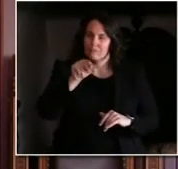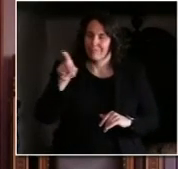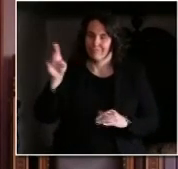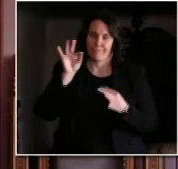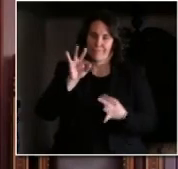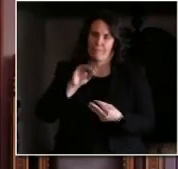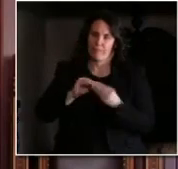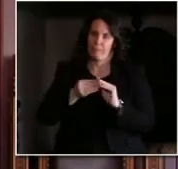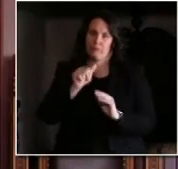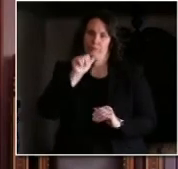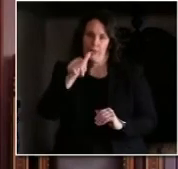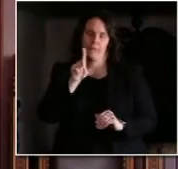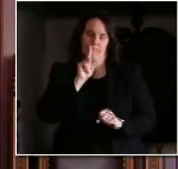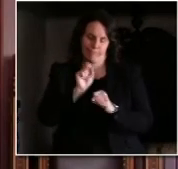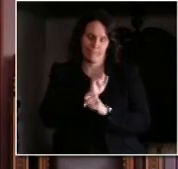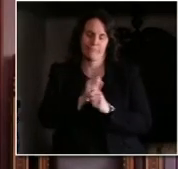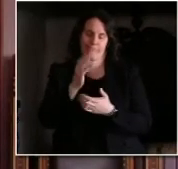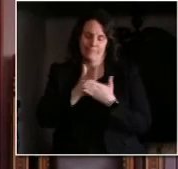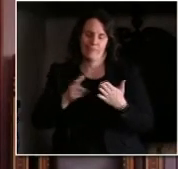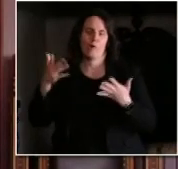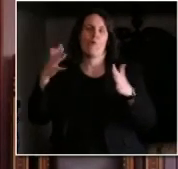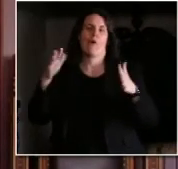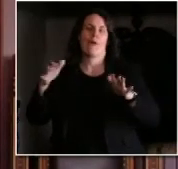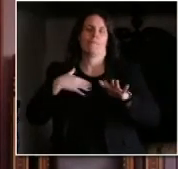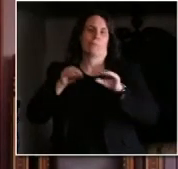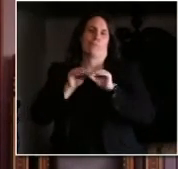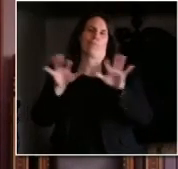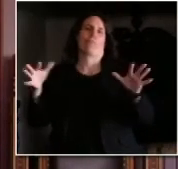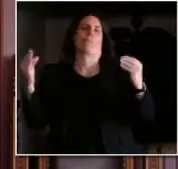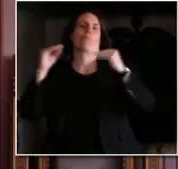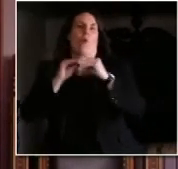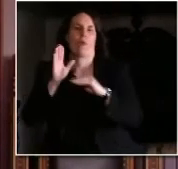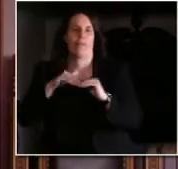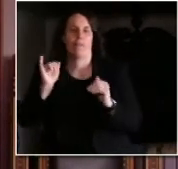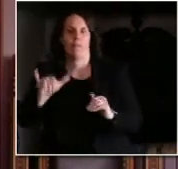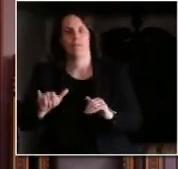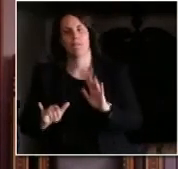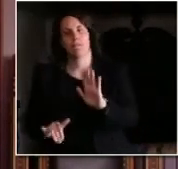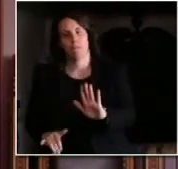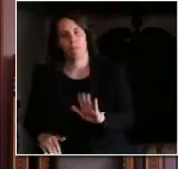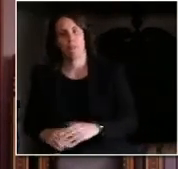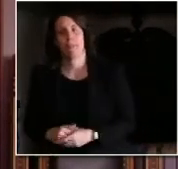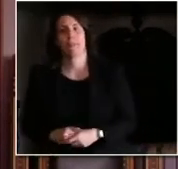ones that are being tested are somebody that have most of them that have severe